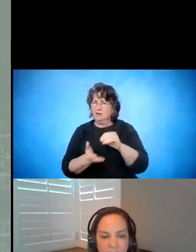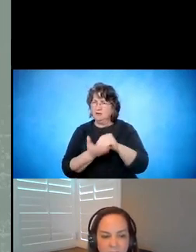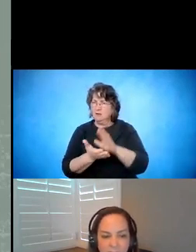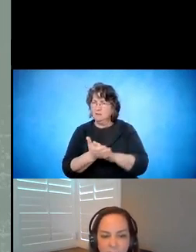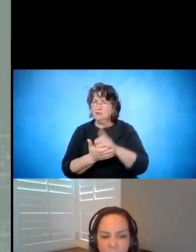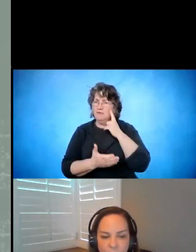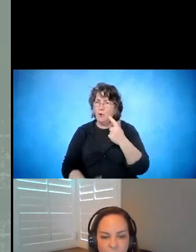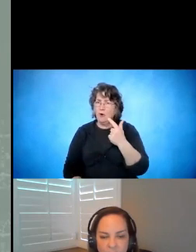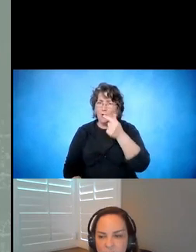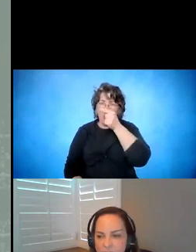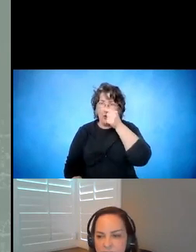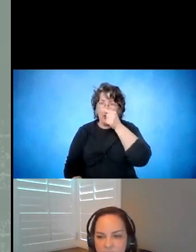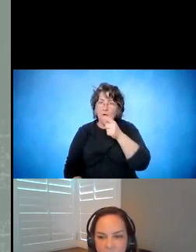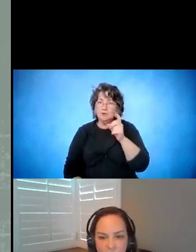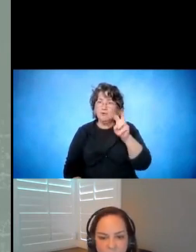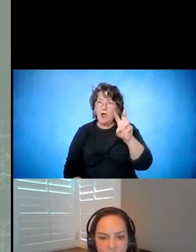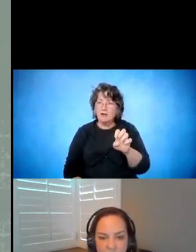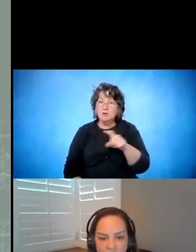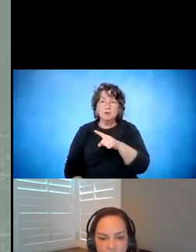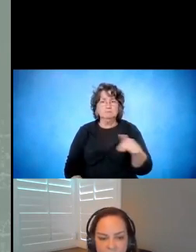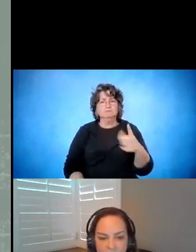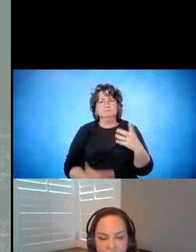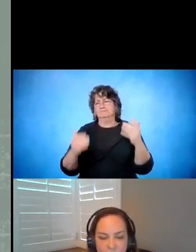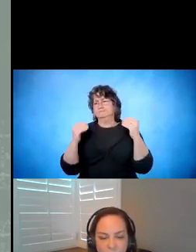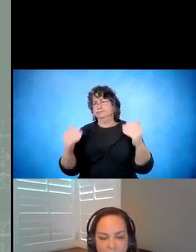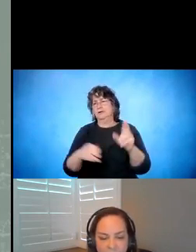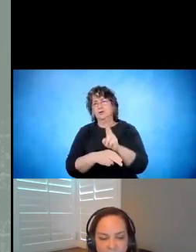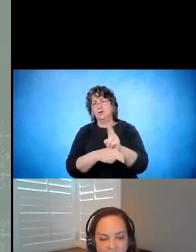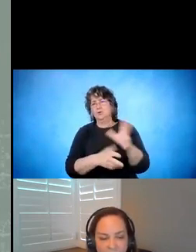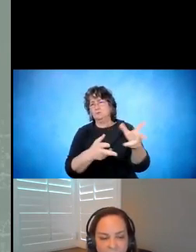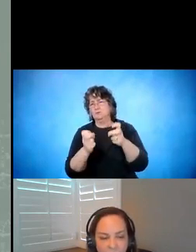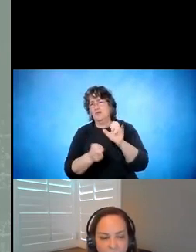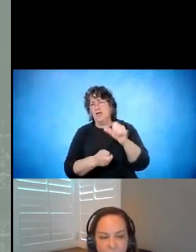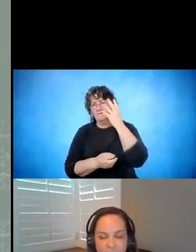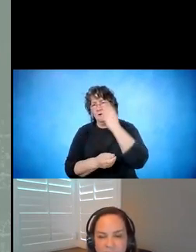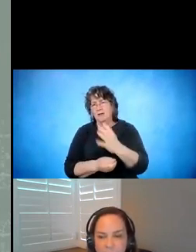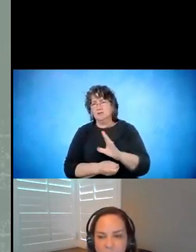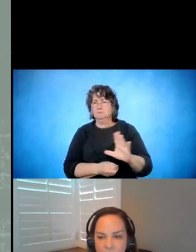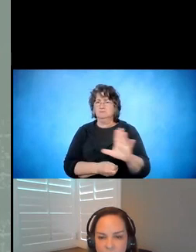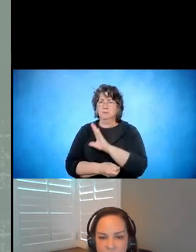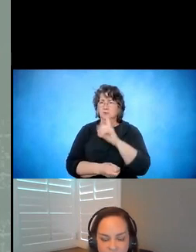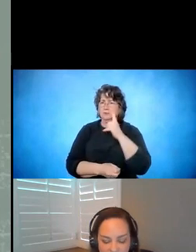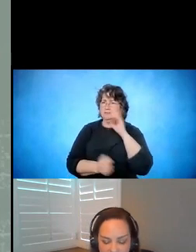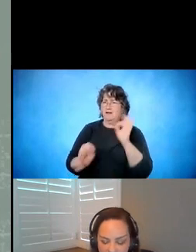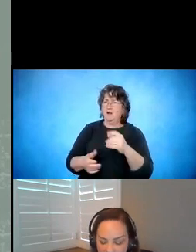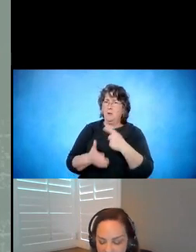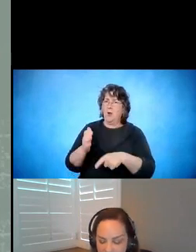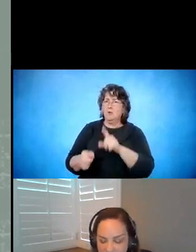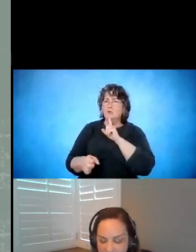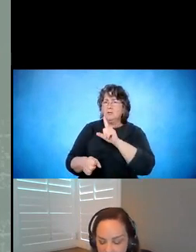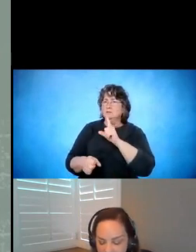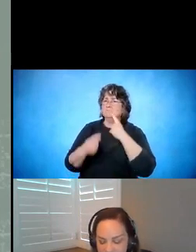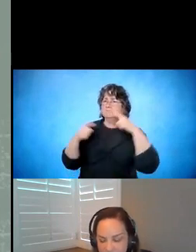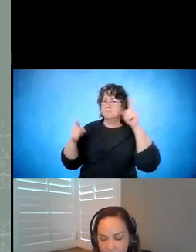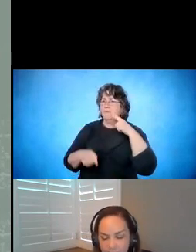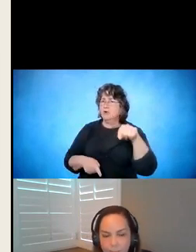you're free to use any of the information any way that you might like. And hopefully you'll find some interesting materials. Next